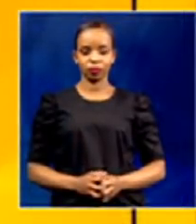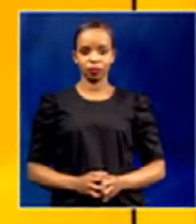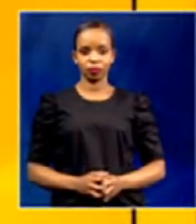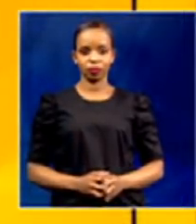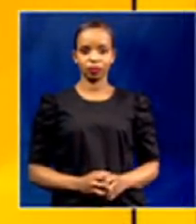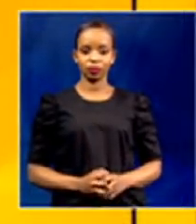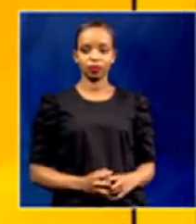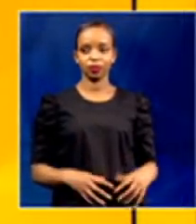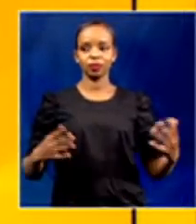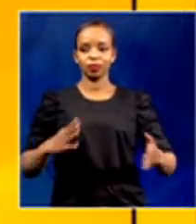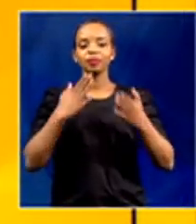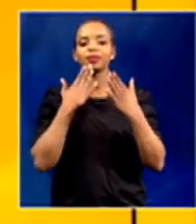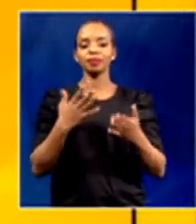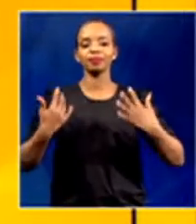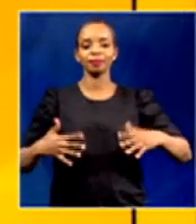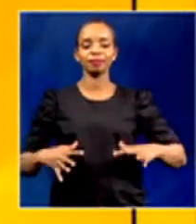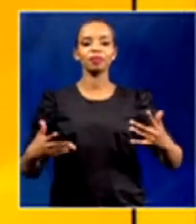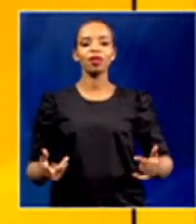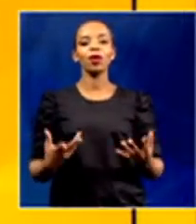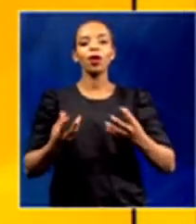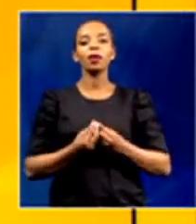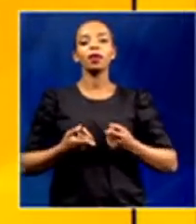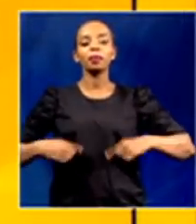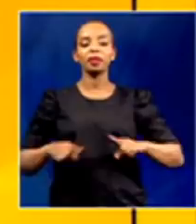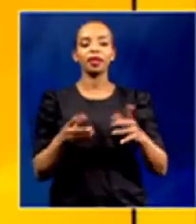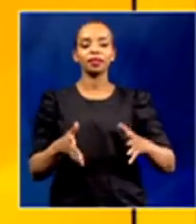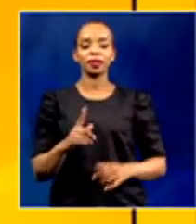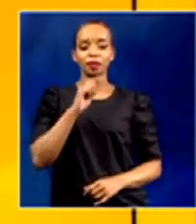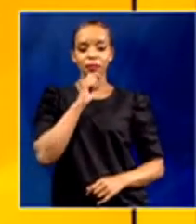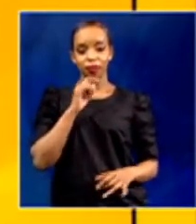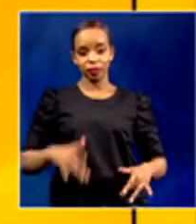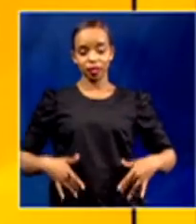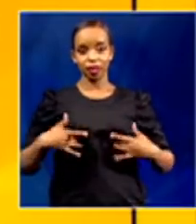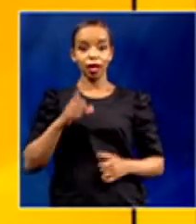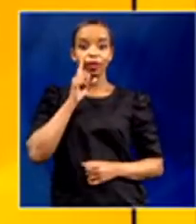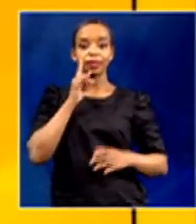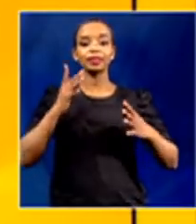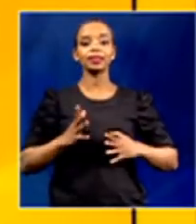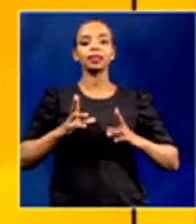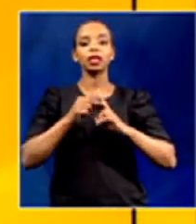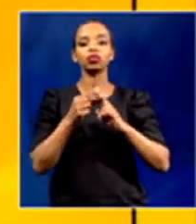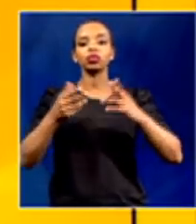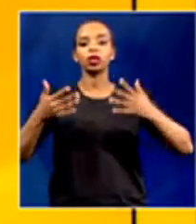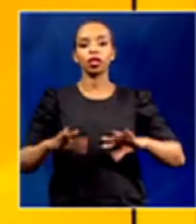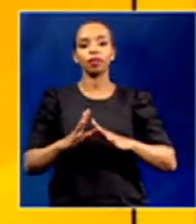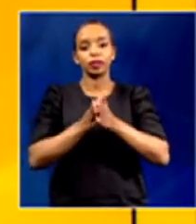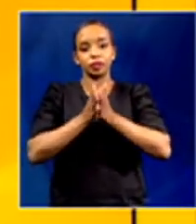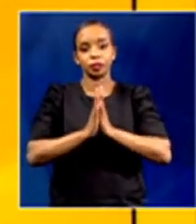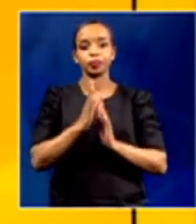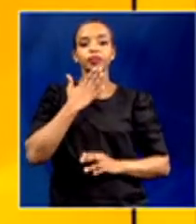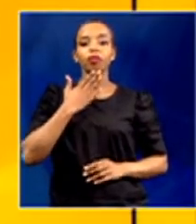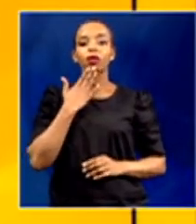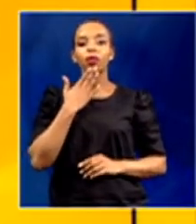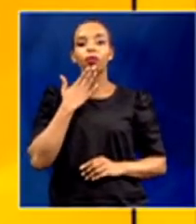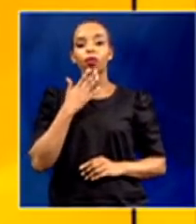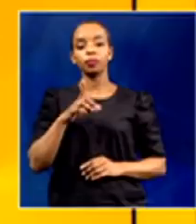Well, thank you so much for staying with us here on Morning Live. Now, some teachers' unions have called on the Basic Education Minister, Angie Mutzekha, to make the